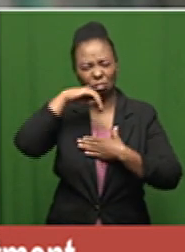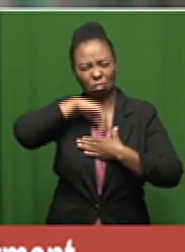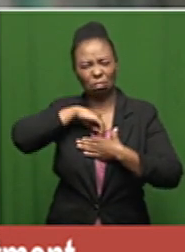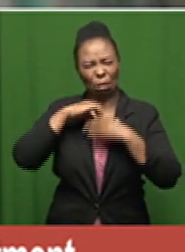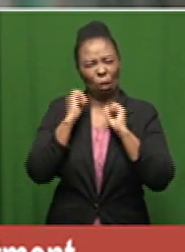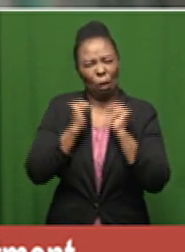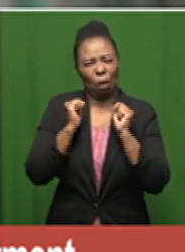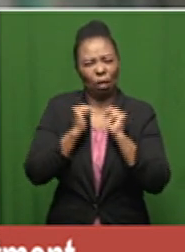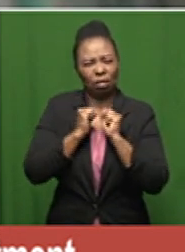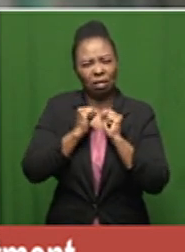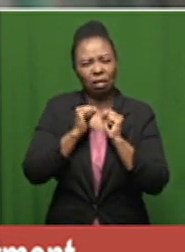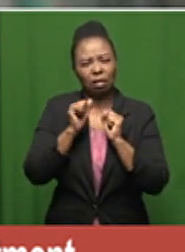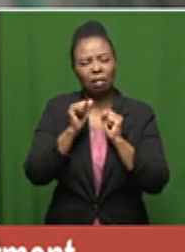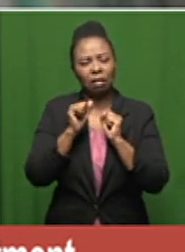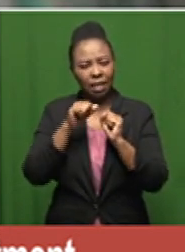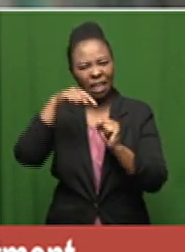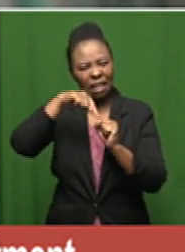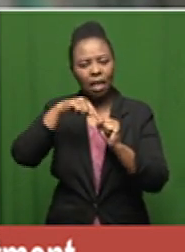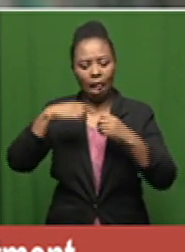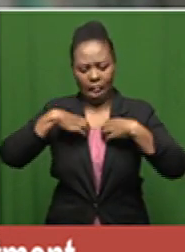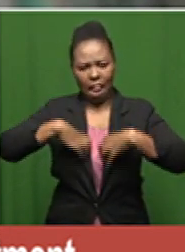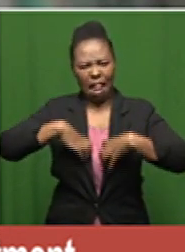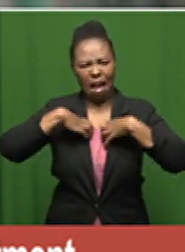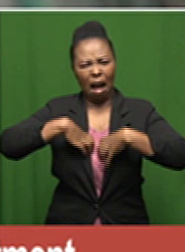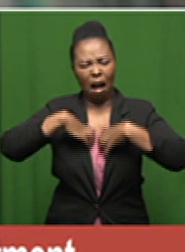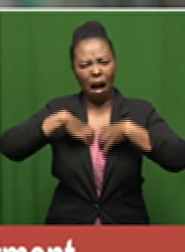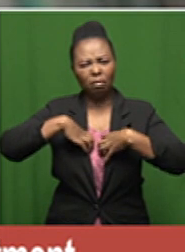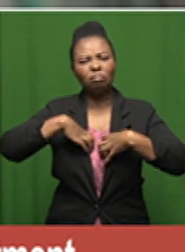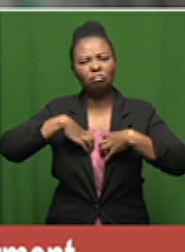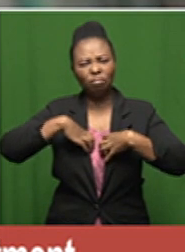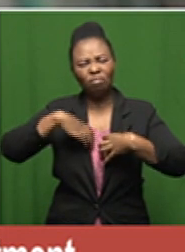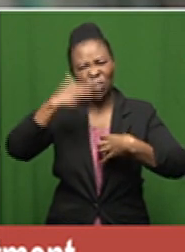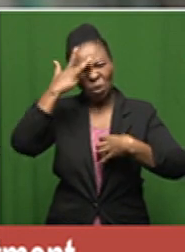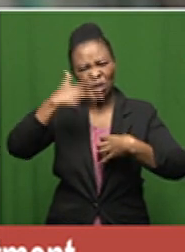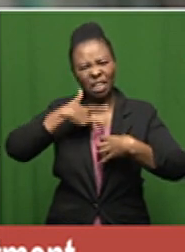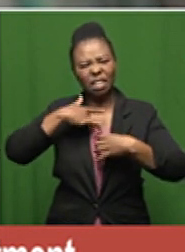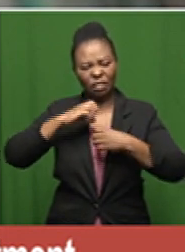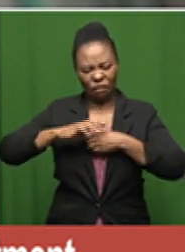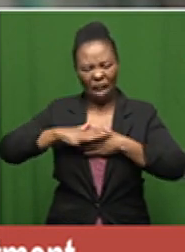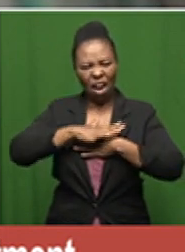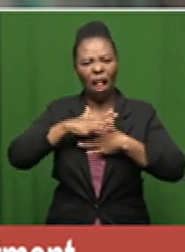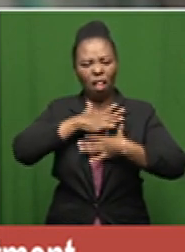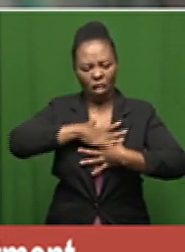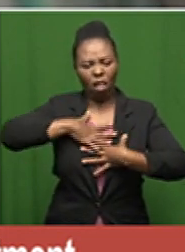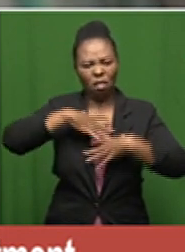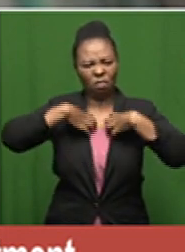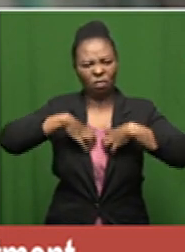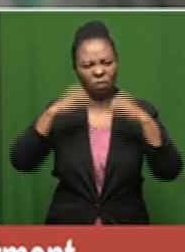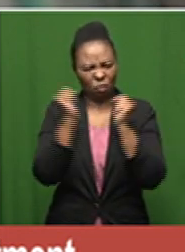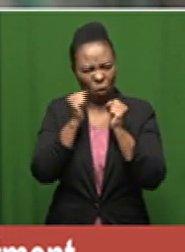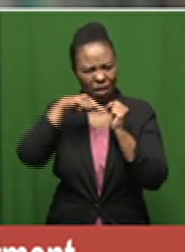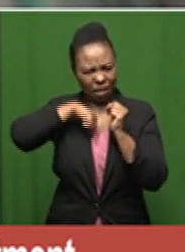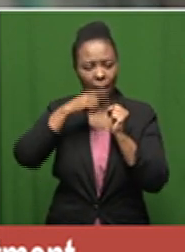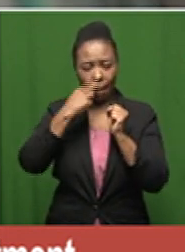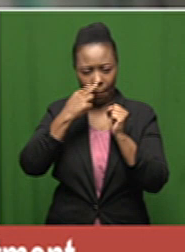which they develop lung involvement in terms of a pneumonia a viral pneumonia specifically that's the vast